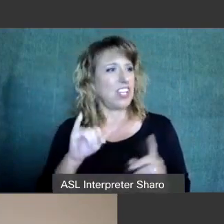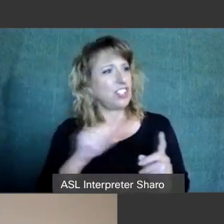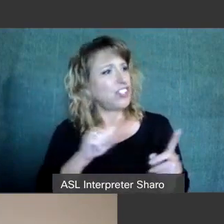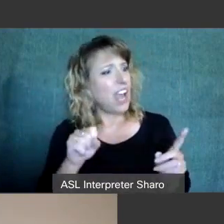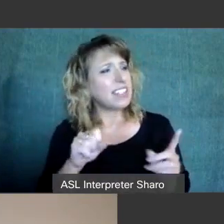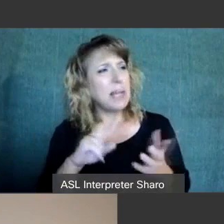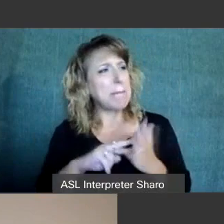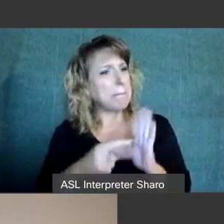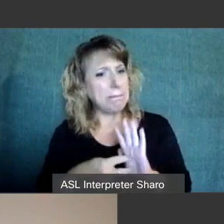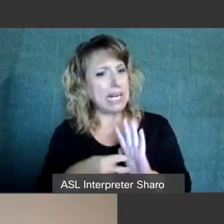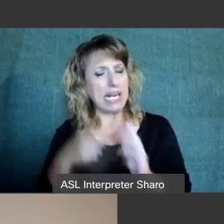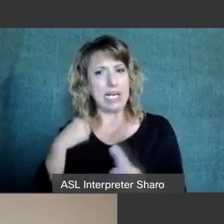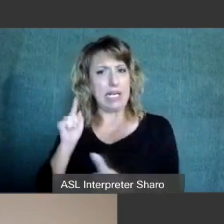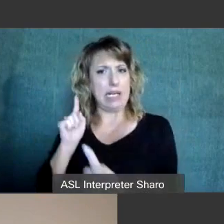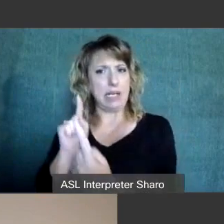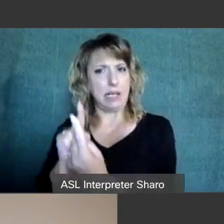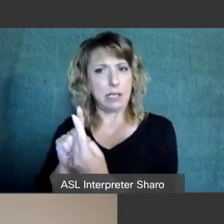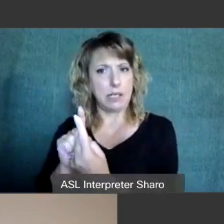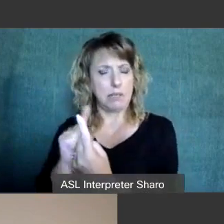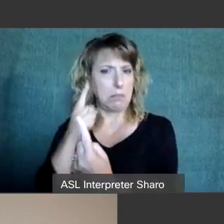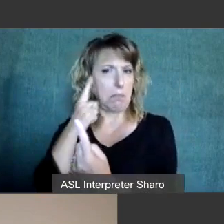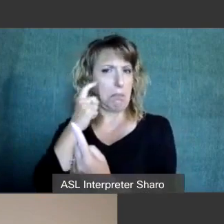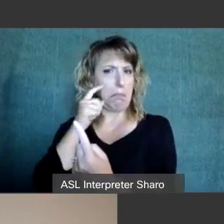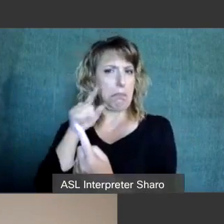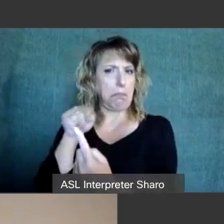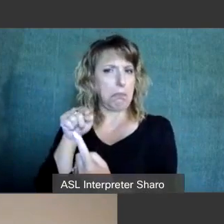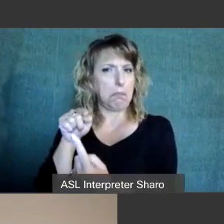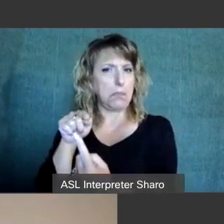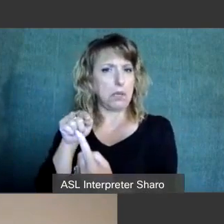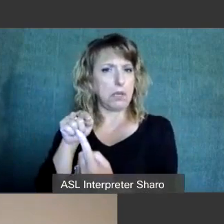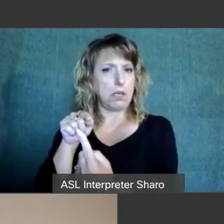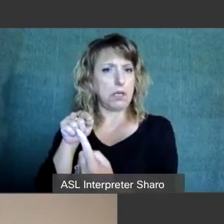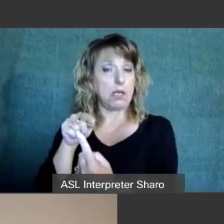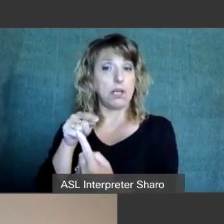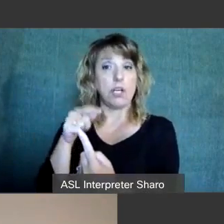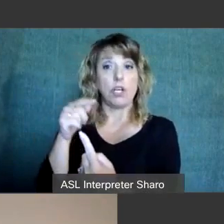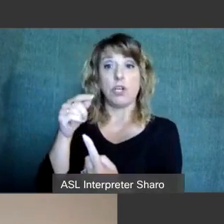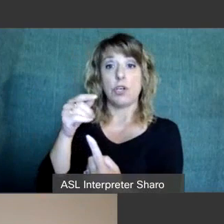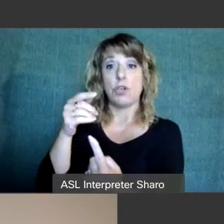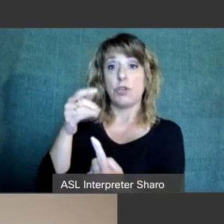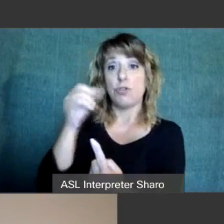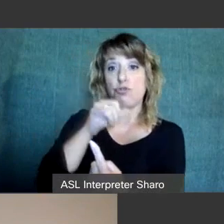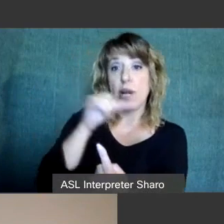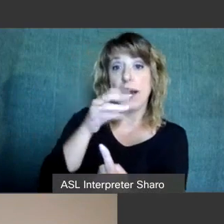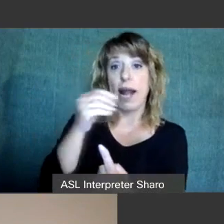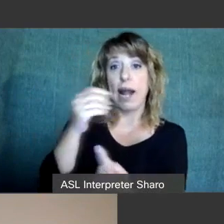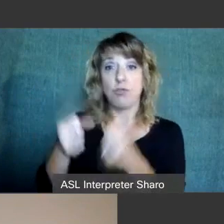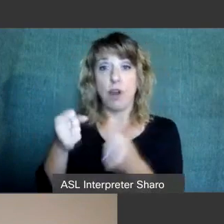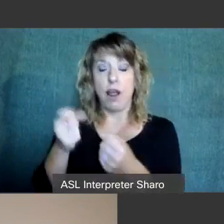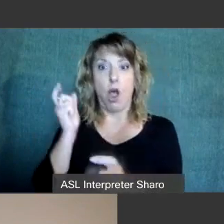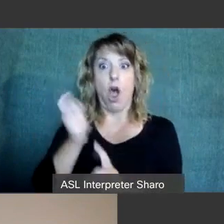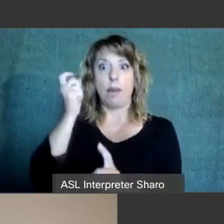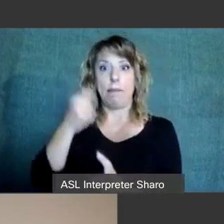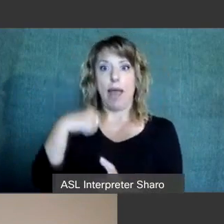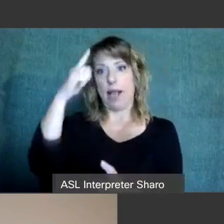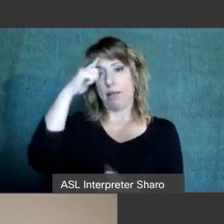every time I encounter a person who I suspect is drinking and driving that I immediately think they're having a diabetic